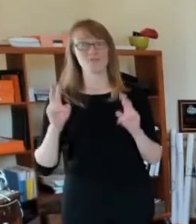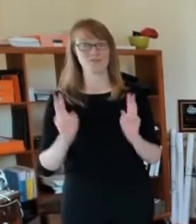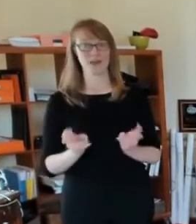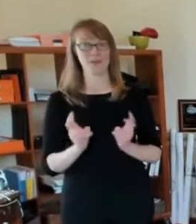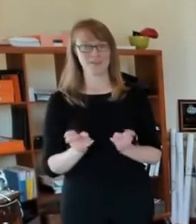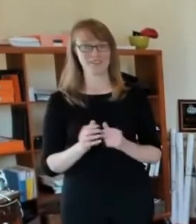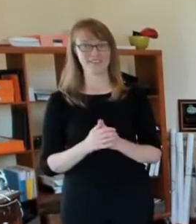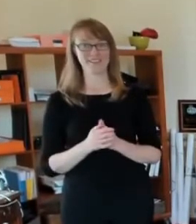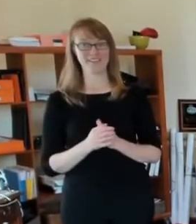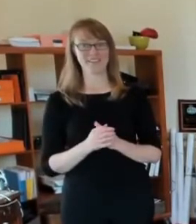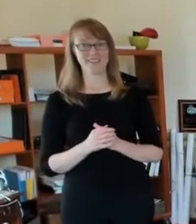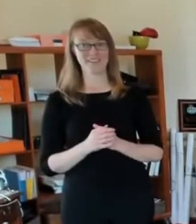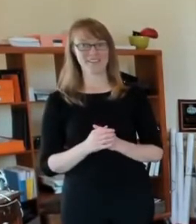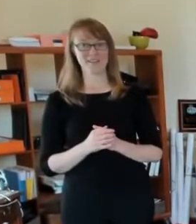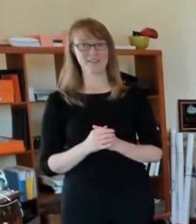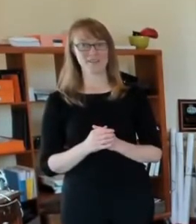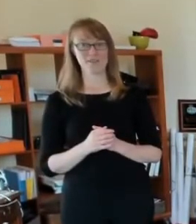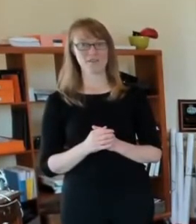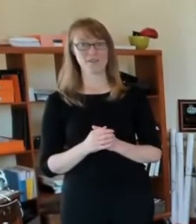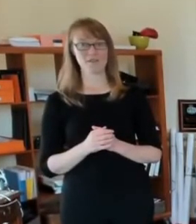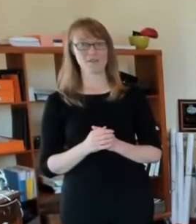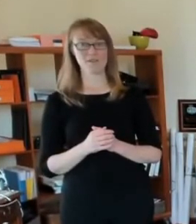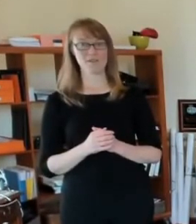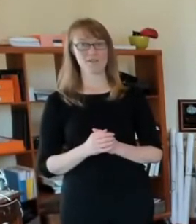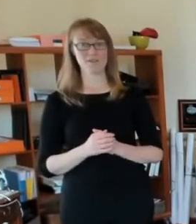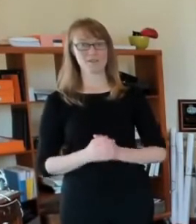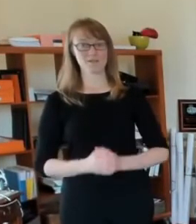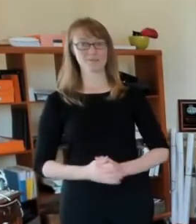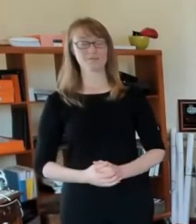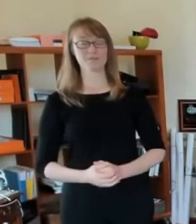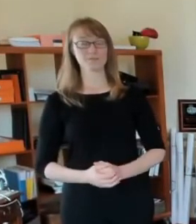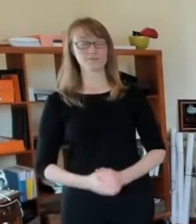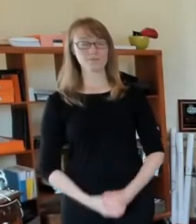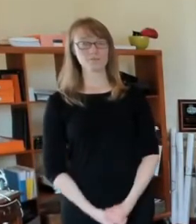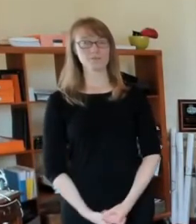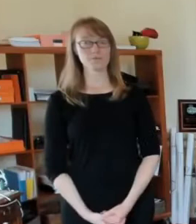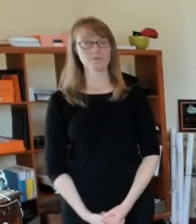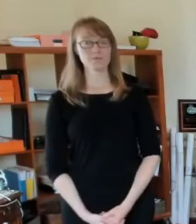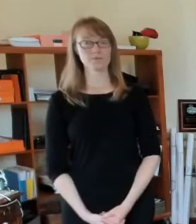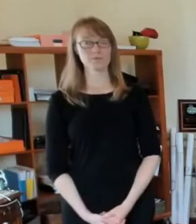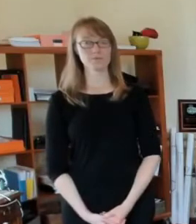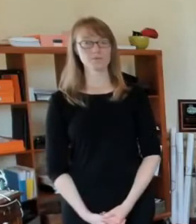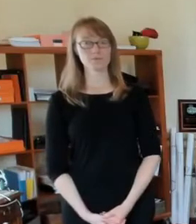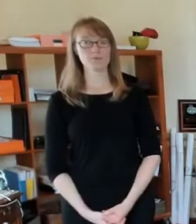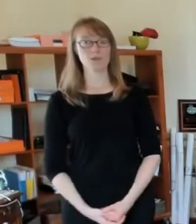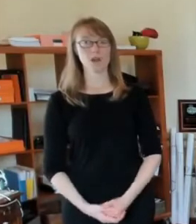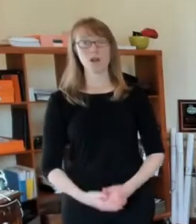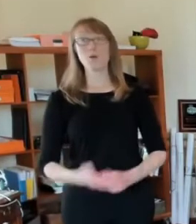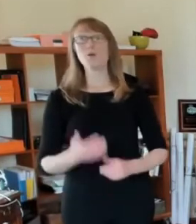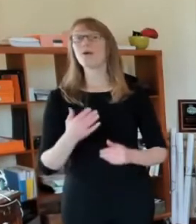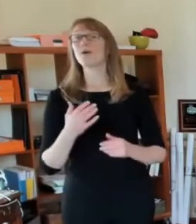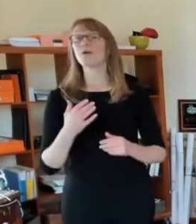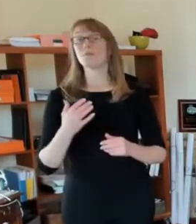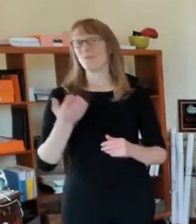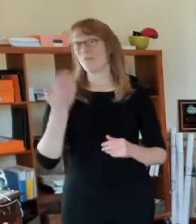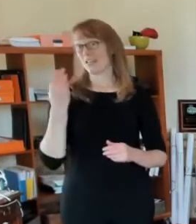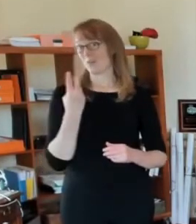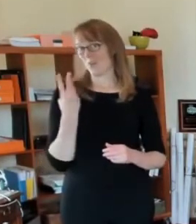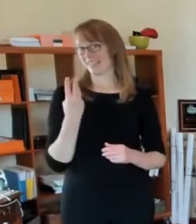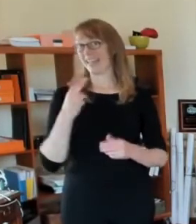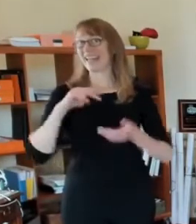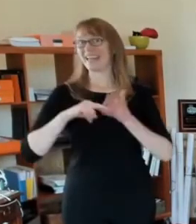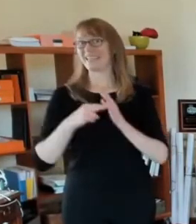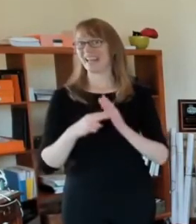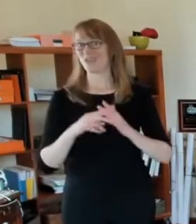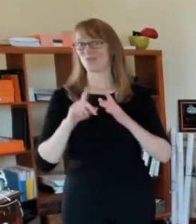And we were we were going to talk about this on on Wednesday, but I and I was